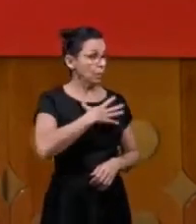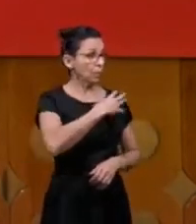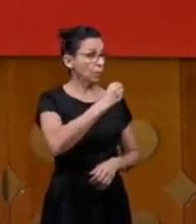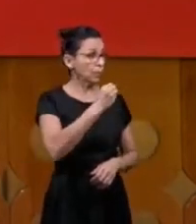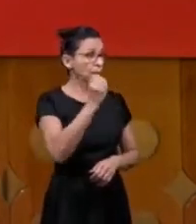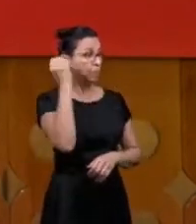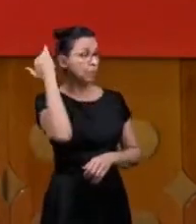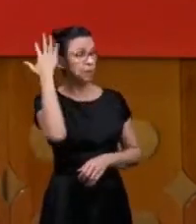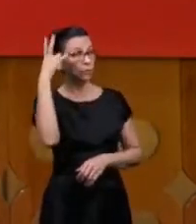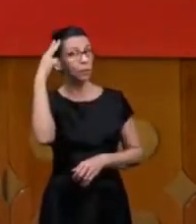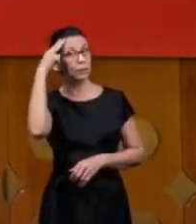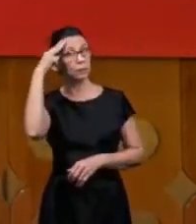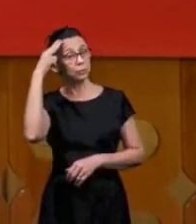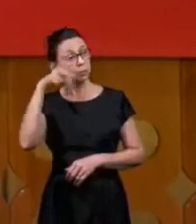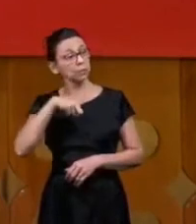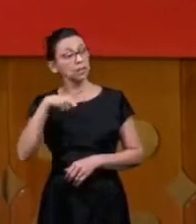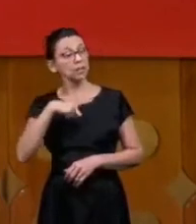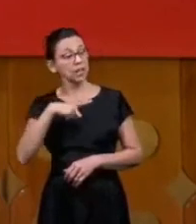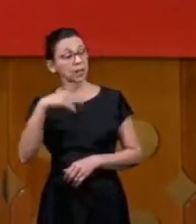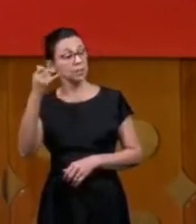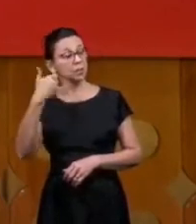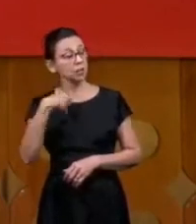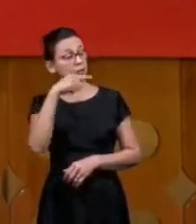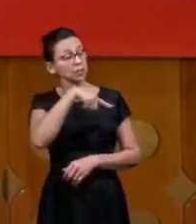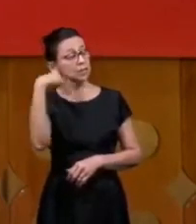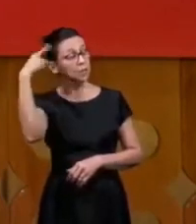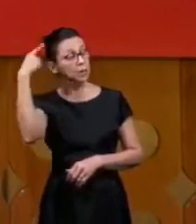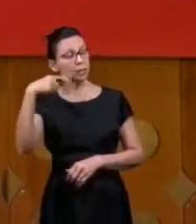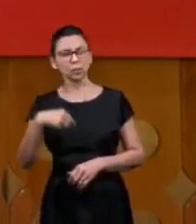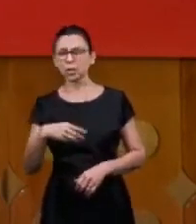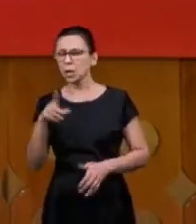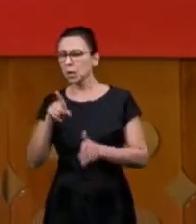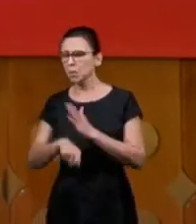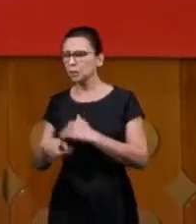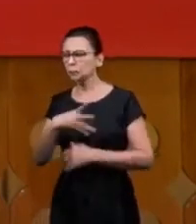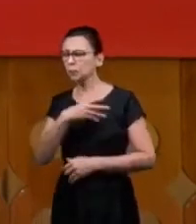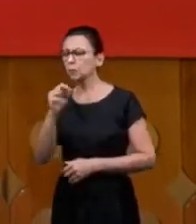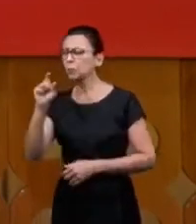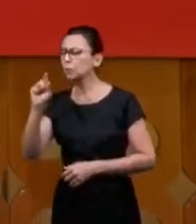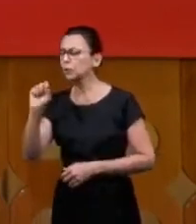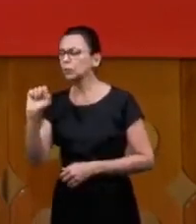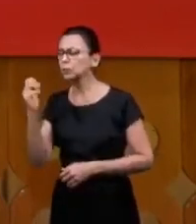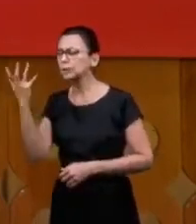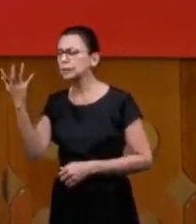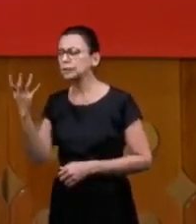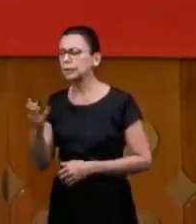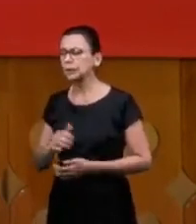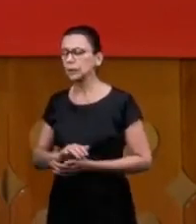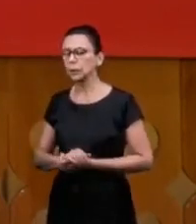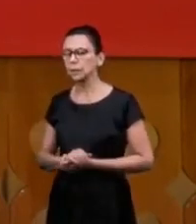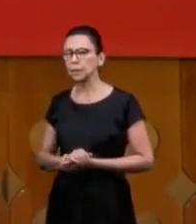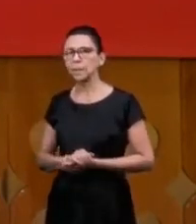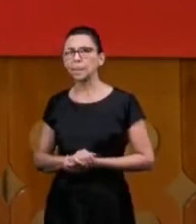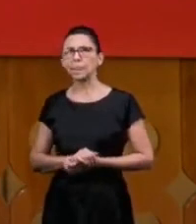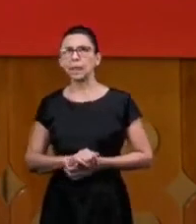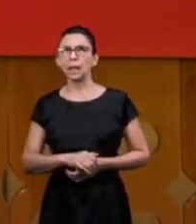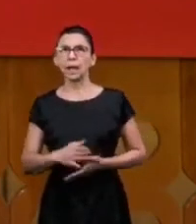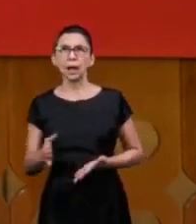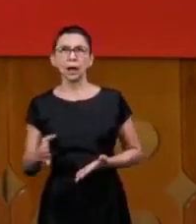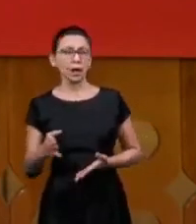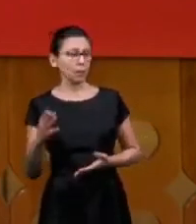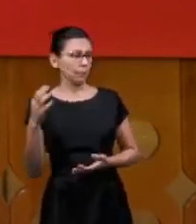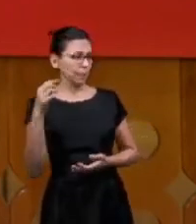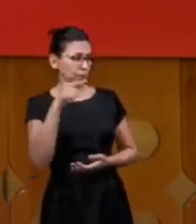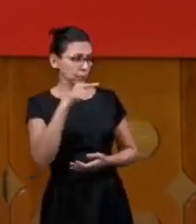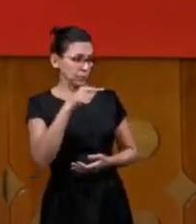dream this morning crying and he woke up what was it he told it to me you are leaving pastor okay I'm not